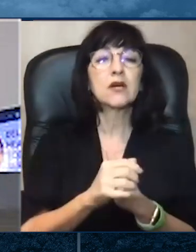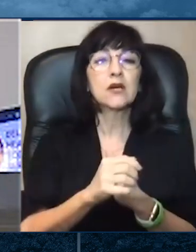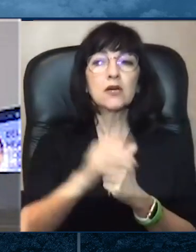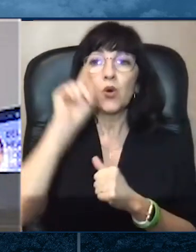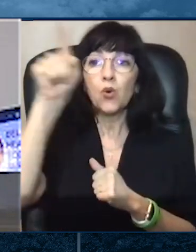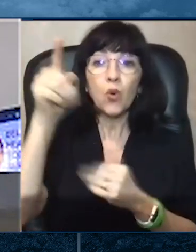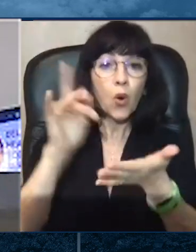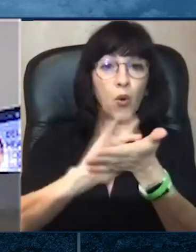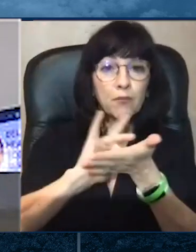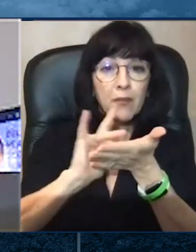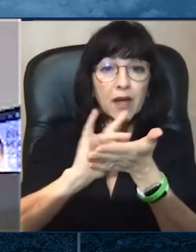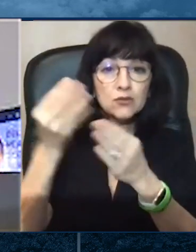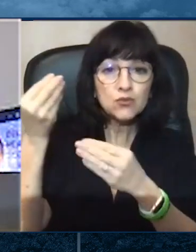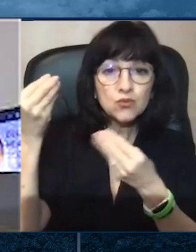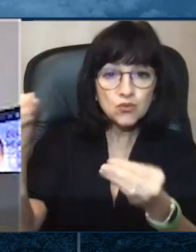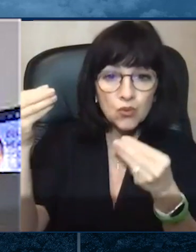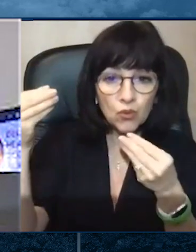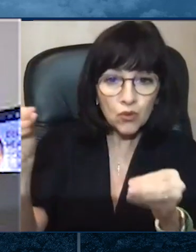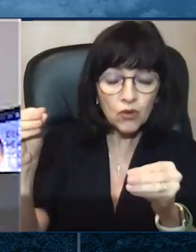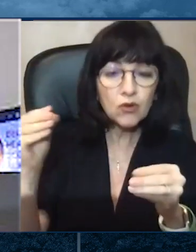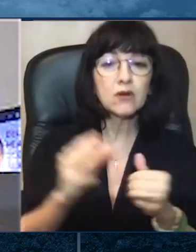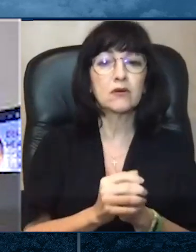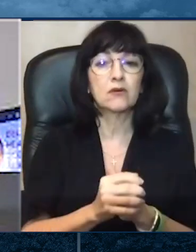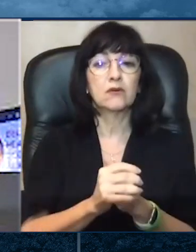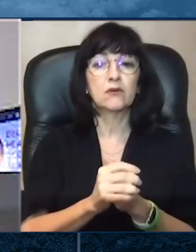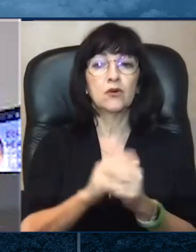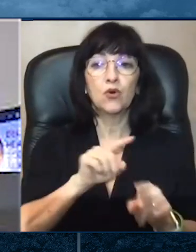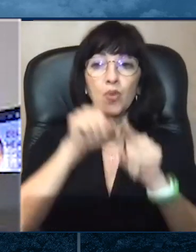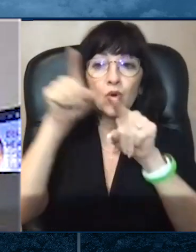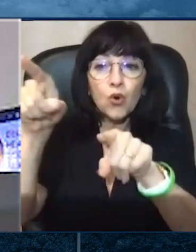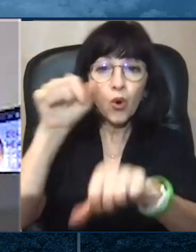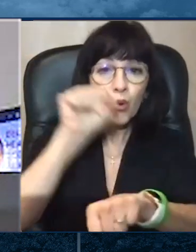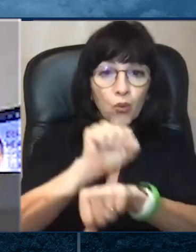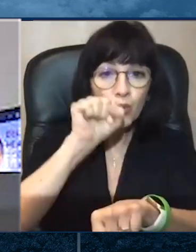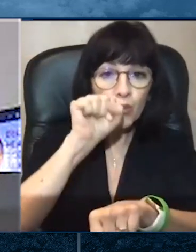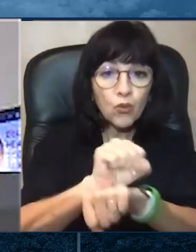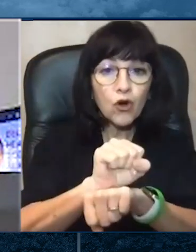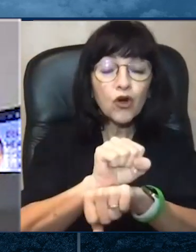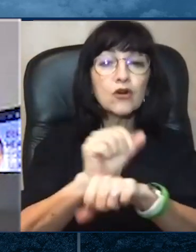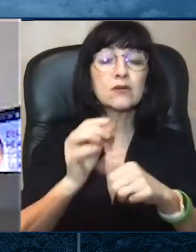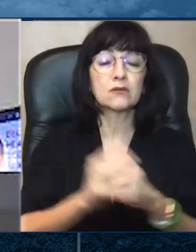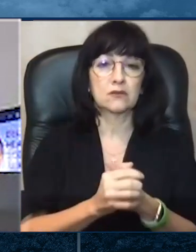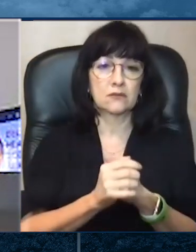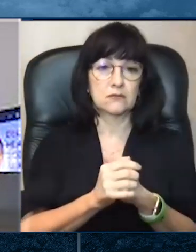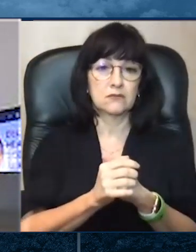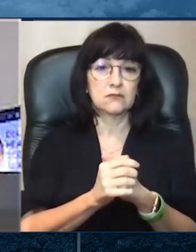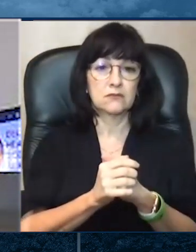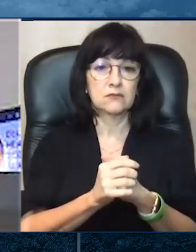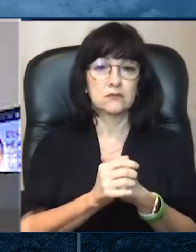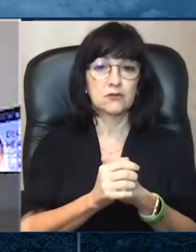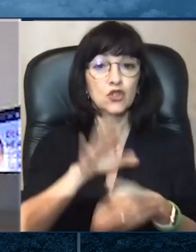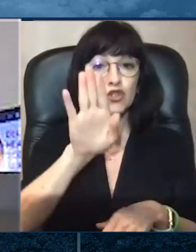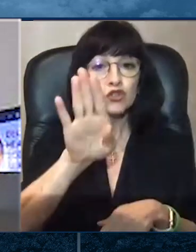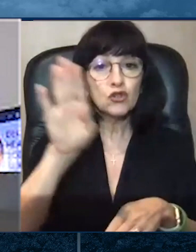solamente si están es un negocio esencial. Y, por favor,